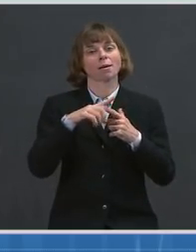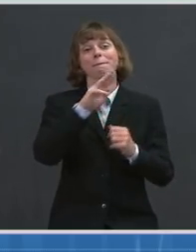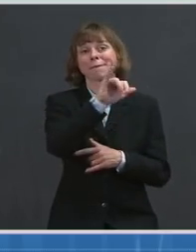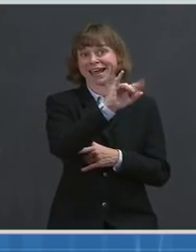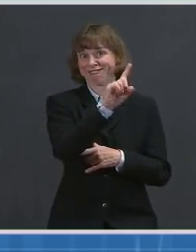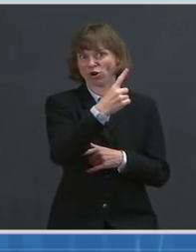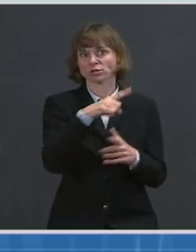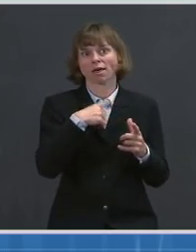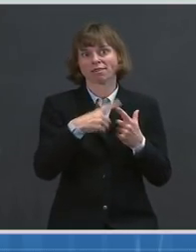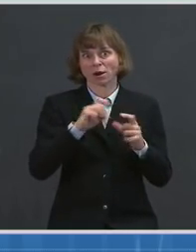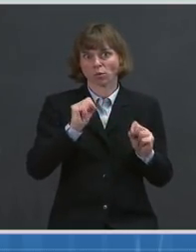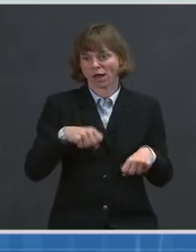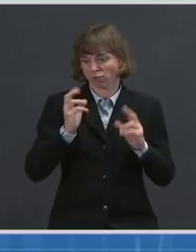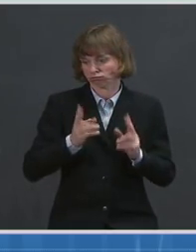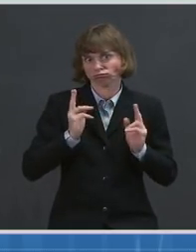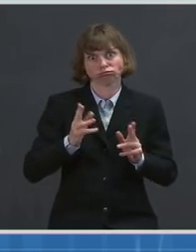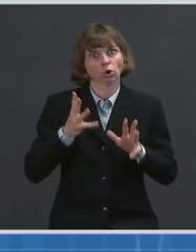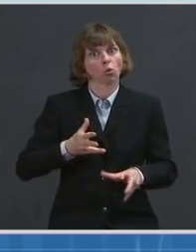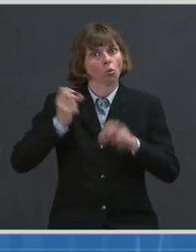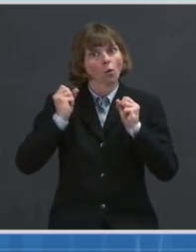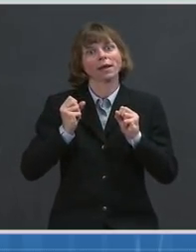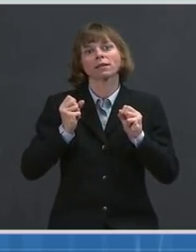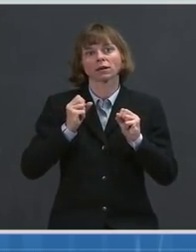many Americans vaccinated as soon as possible.